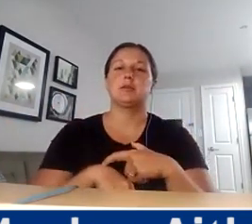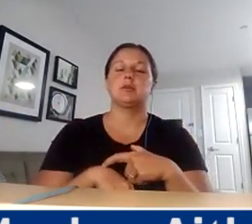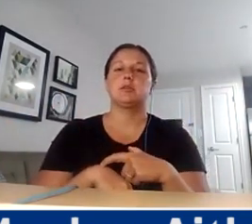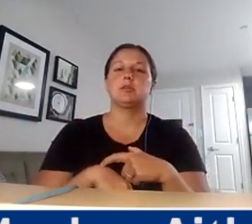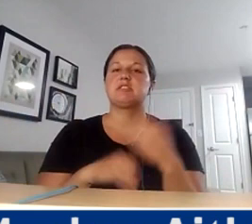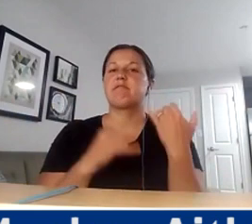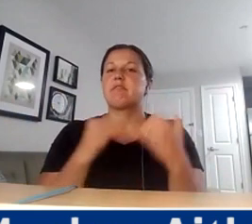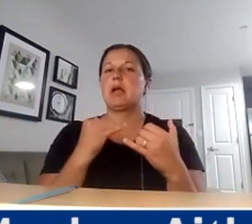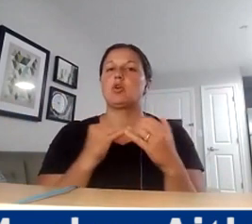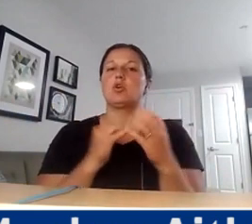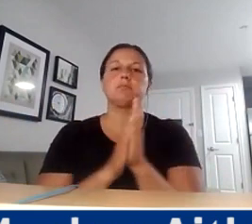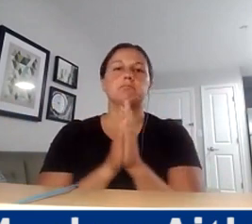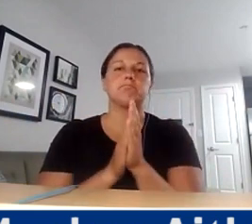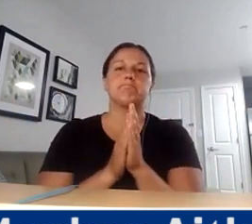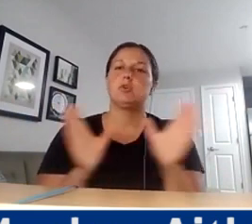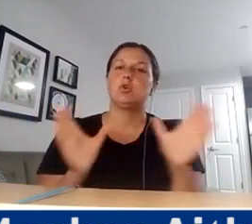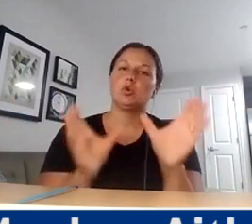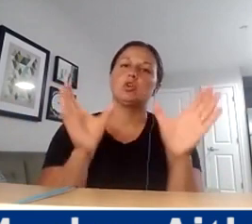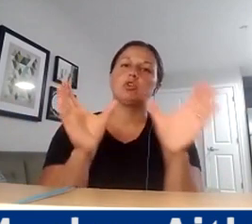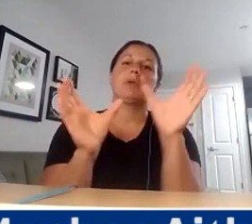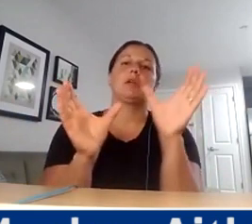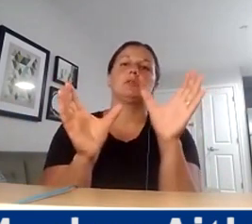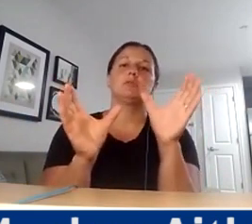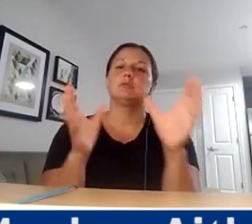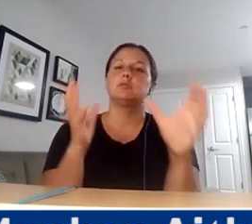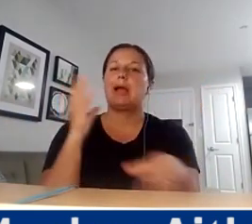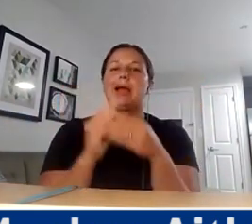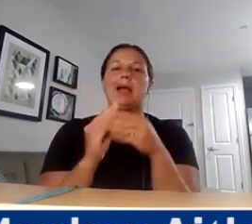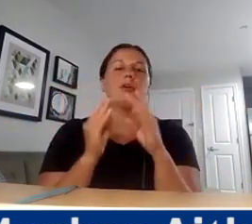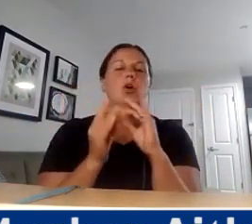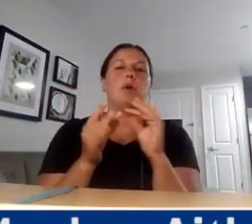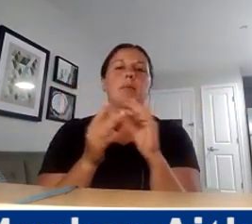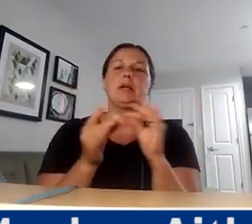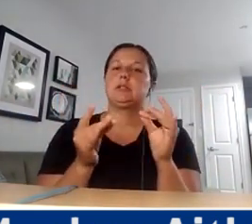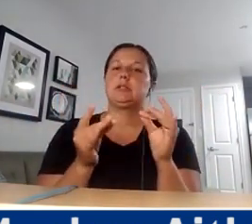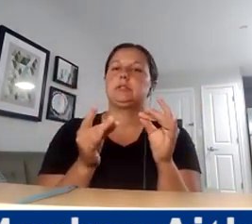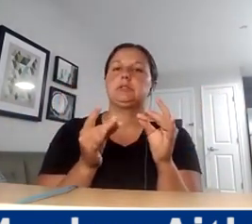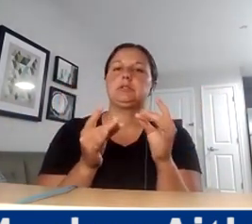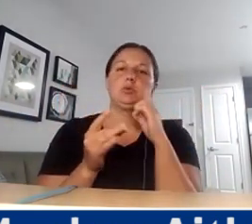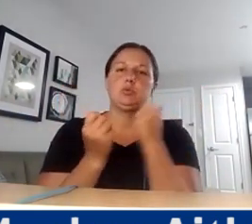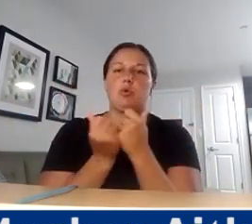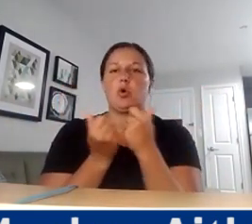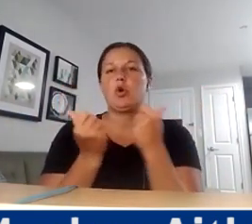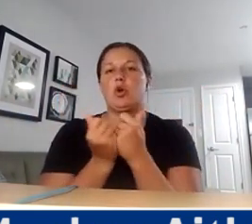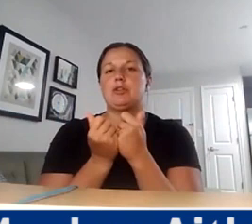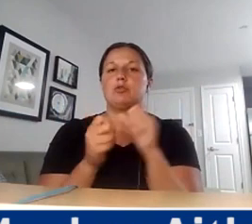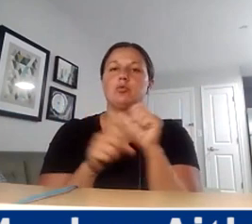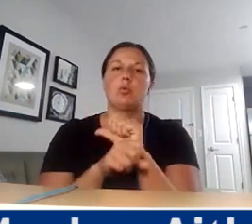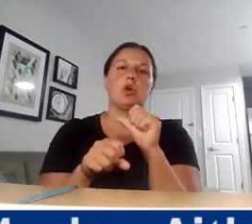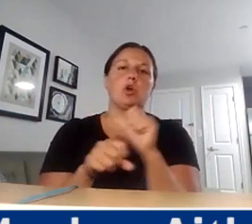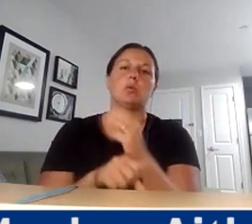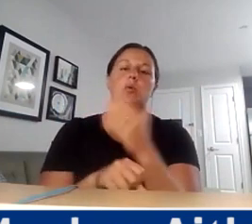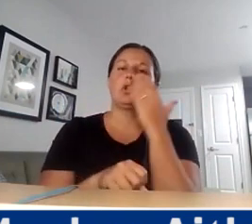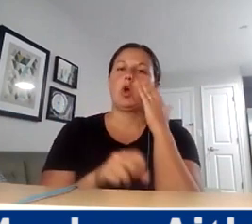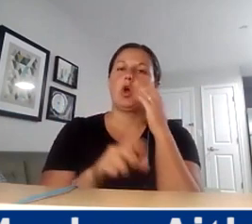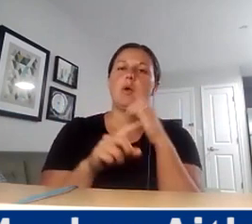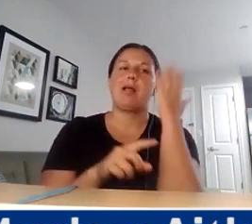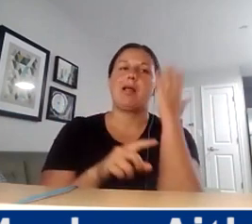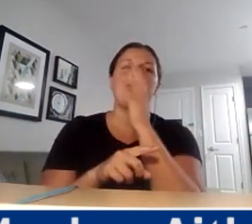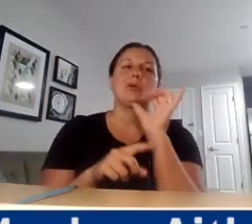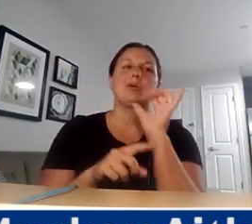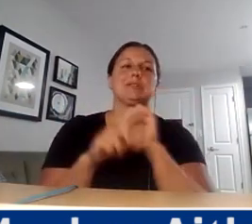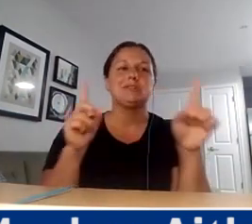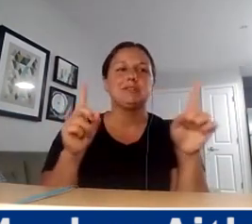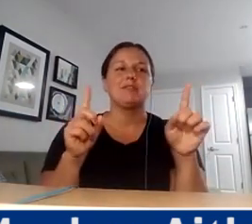to folks. You you guys have heard the conversation. We've gotten to take a look at how this work looks in different sectors here locally and in